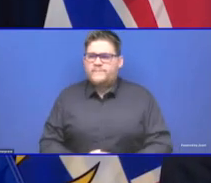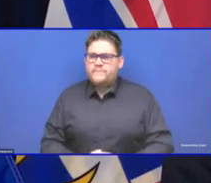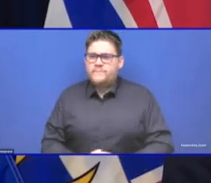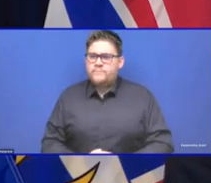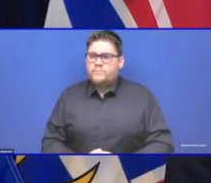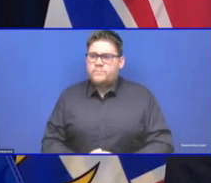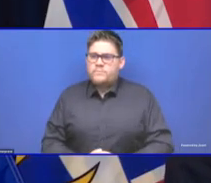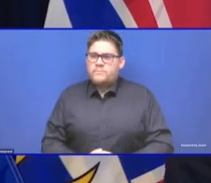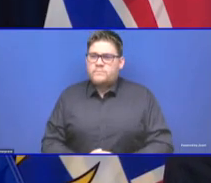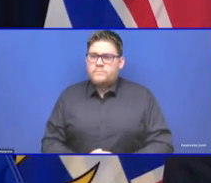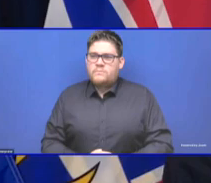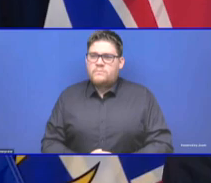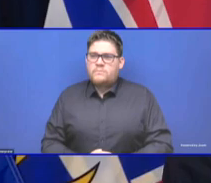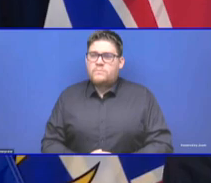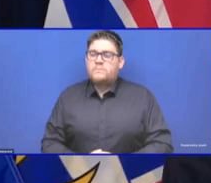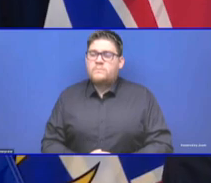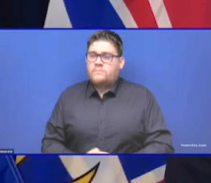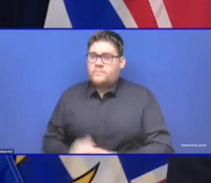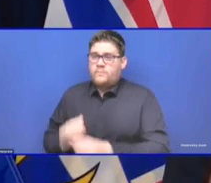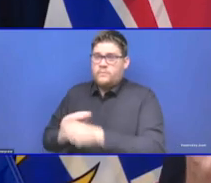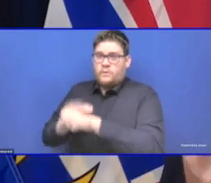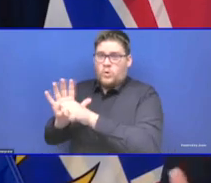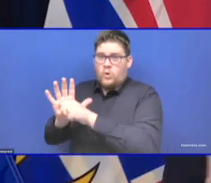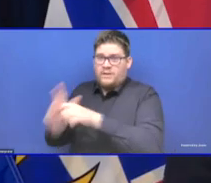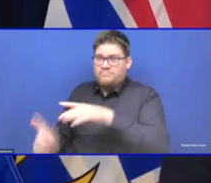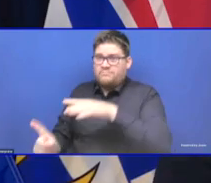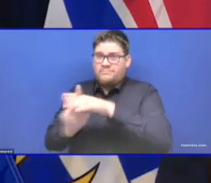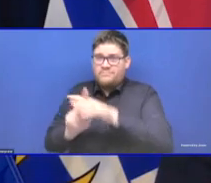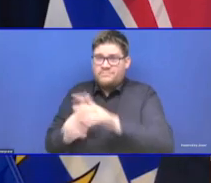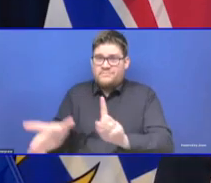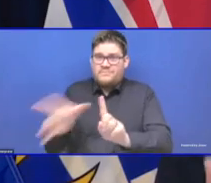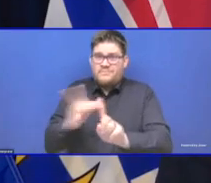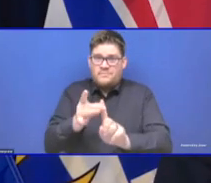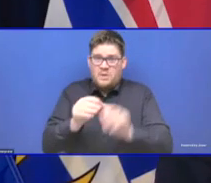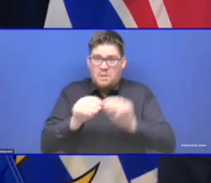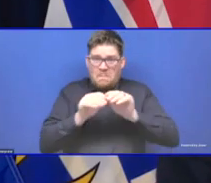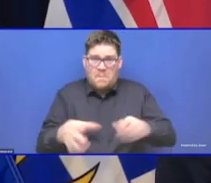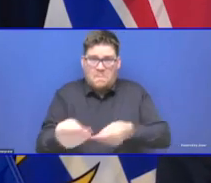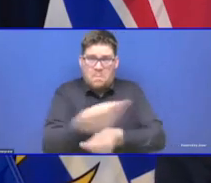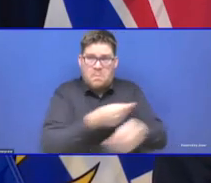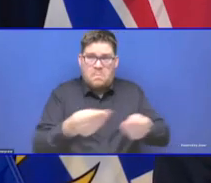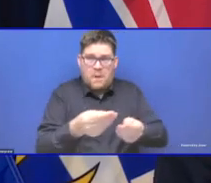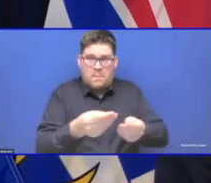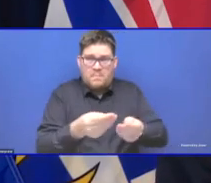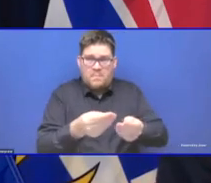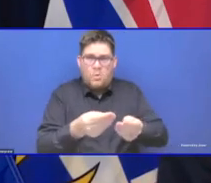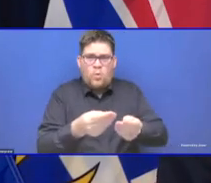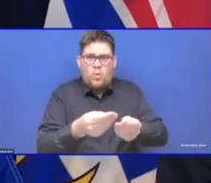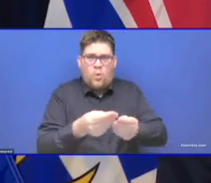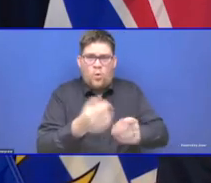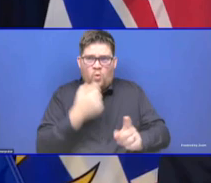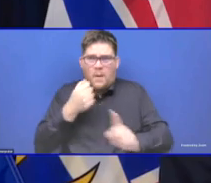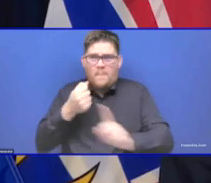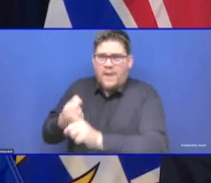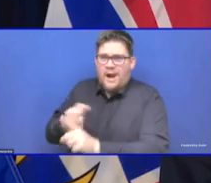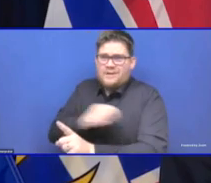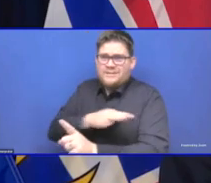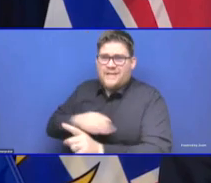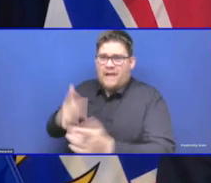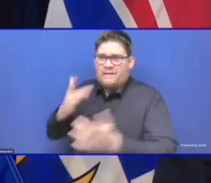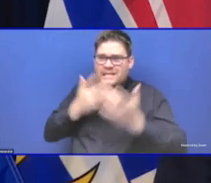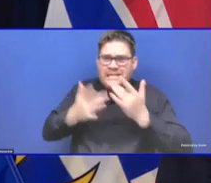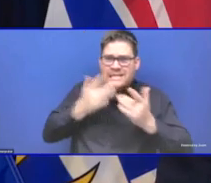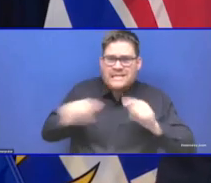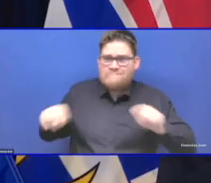the impact of COVID-19 on our facilities is good for dealing with staffing, and that's one of the reasons why these are such important steps to